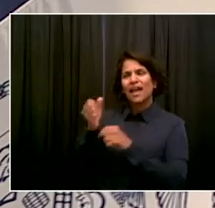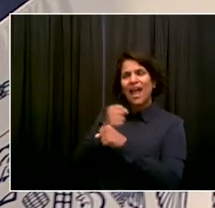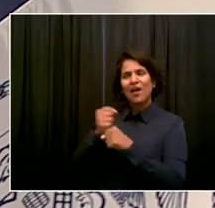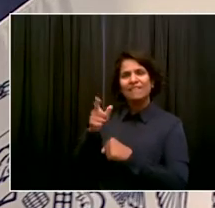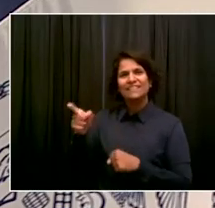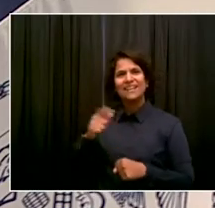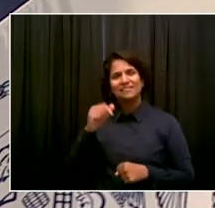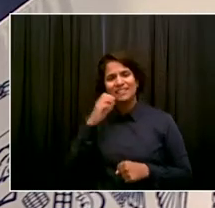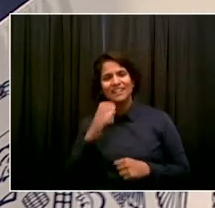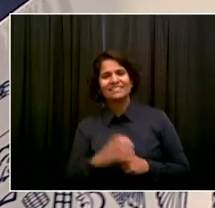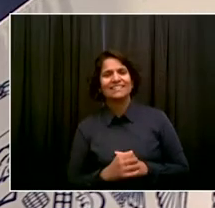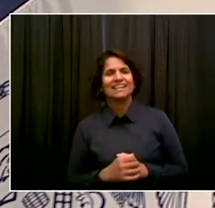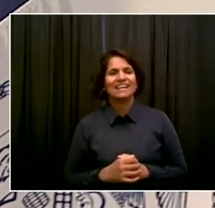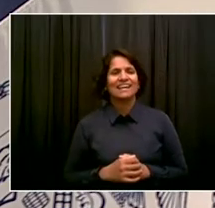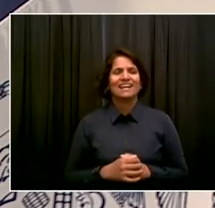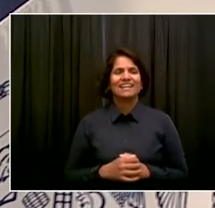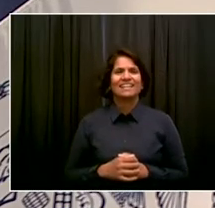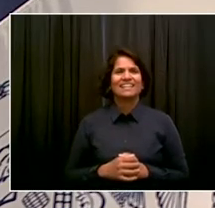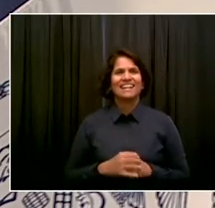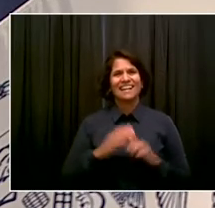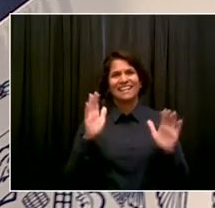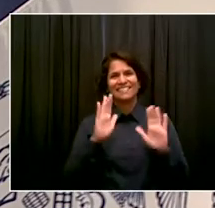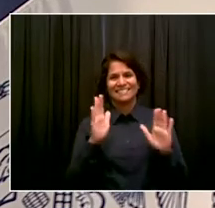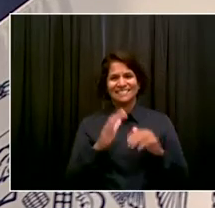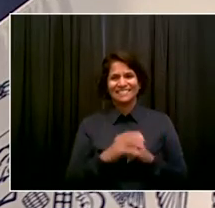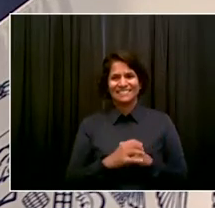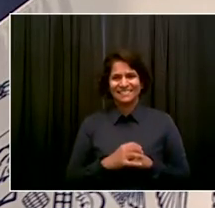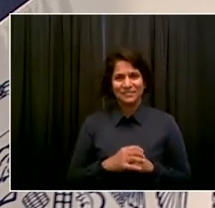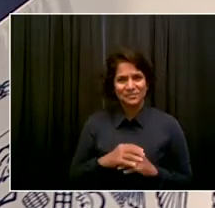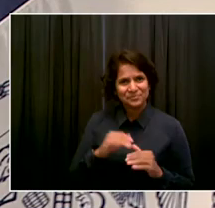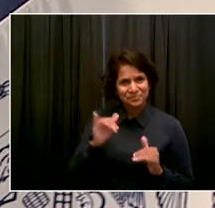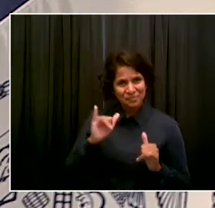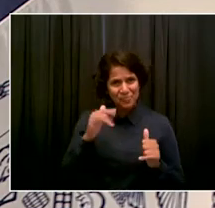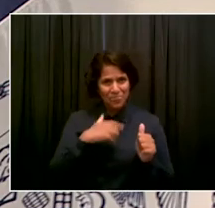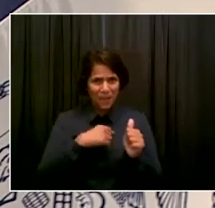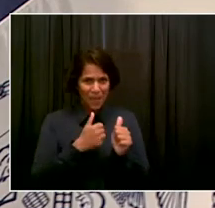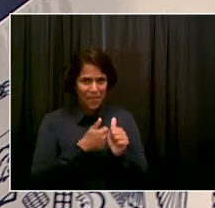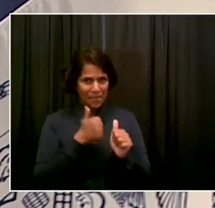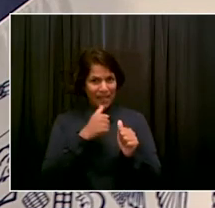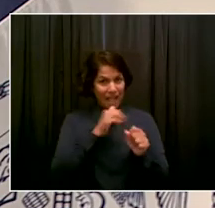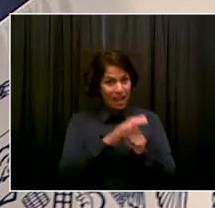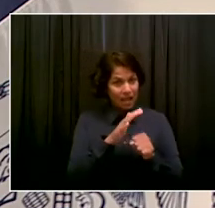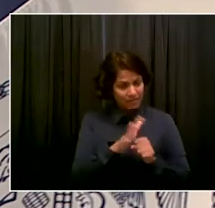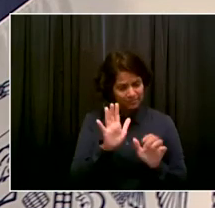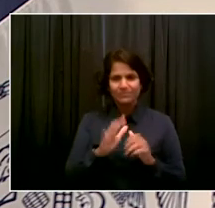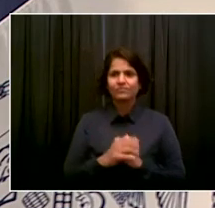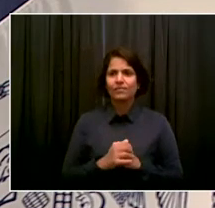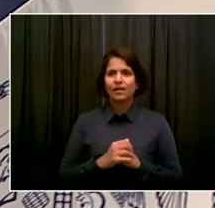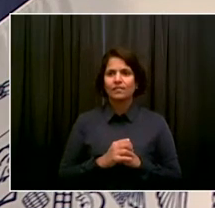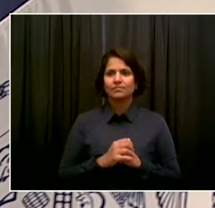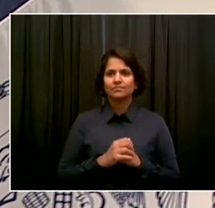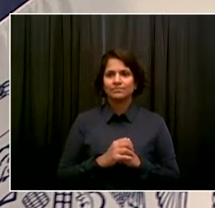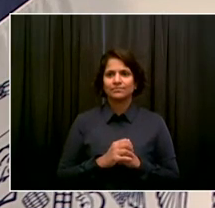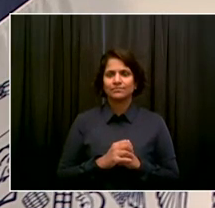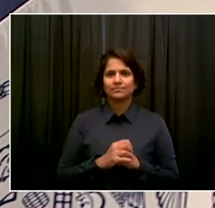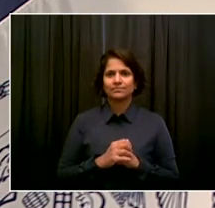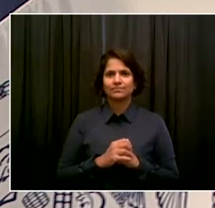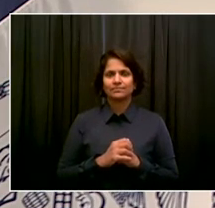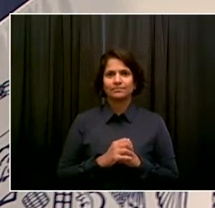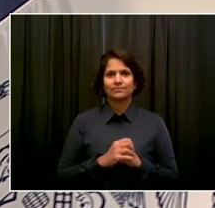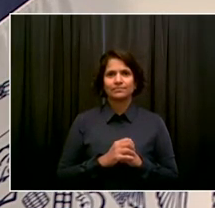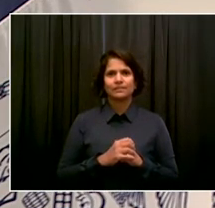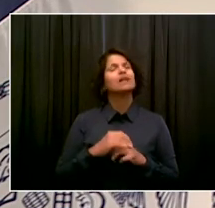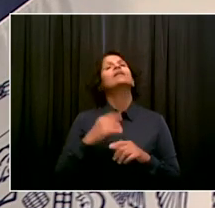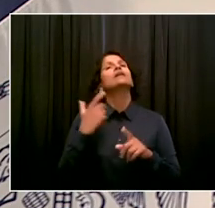I always try to avoid that unfortunate outcome. On the policy announcement today regarding the vaccine mandates, how will this apply